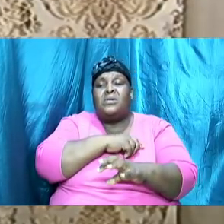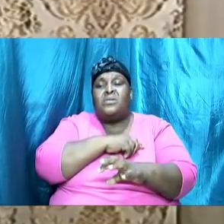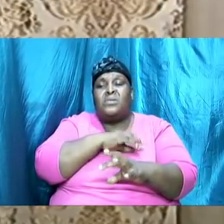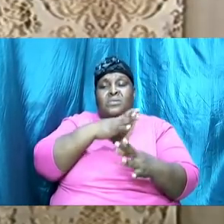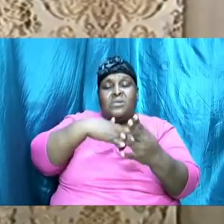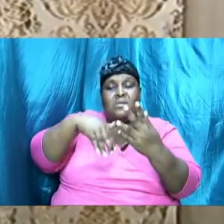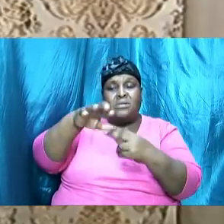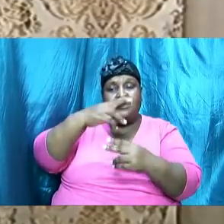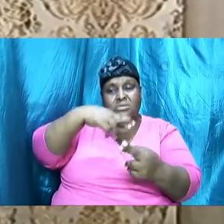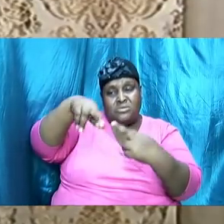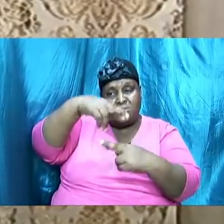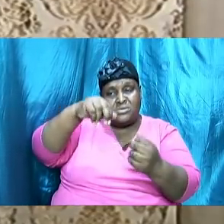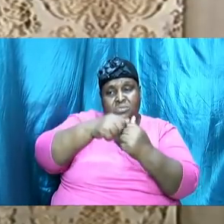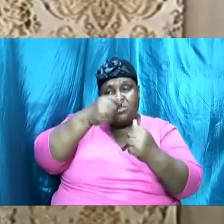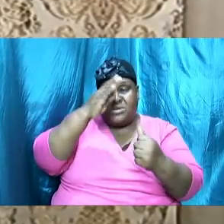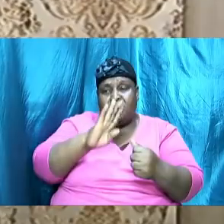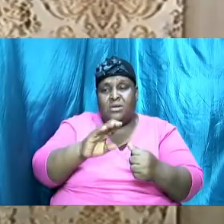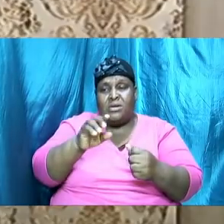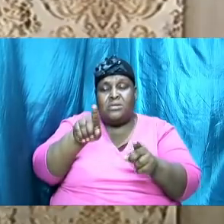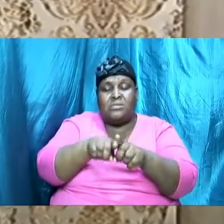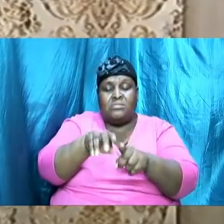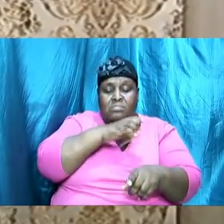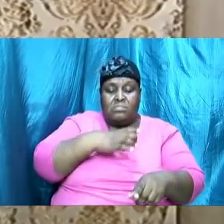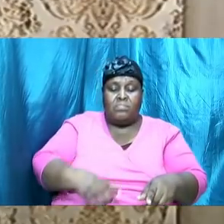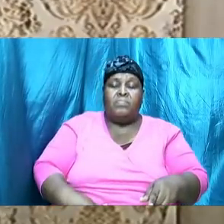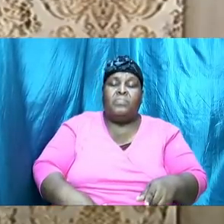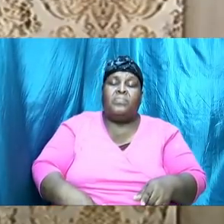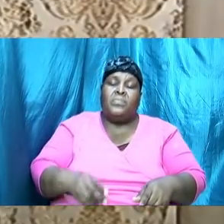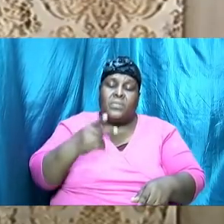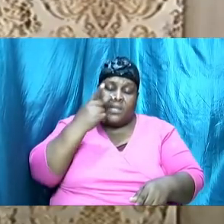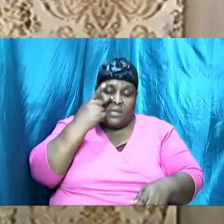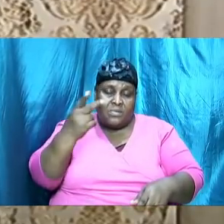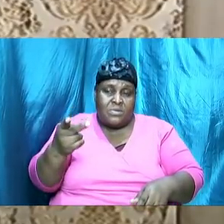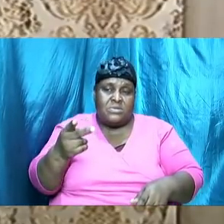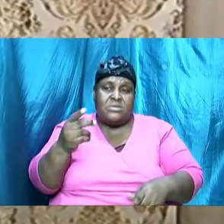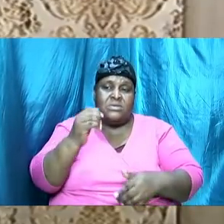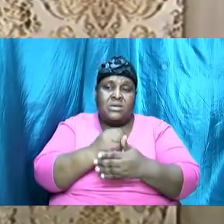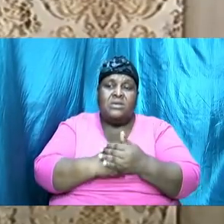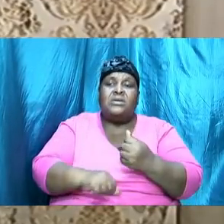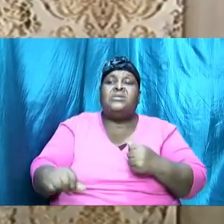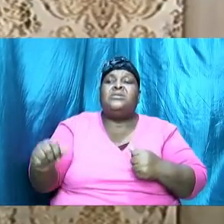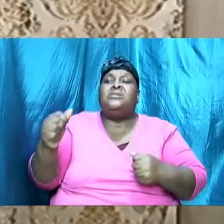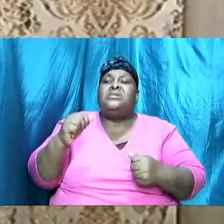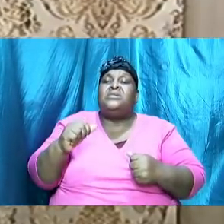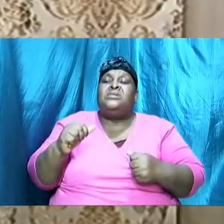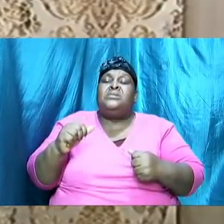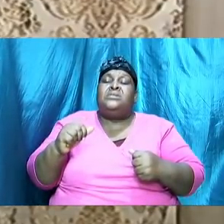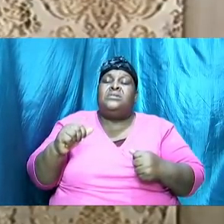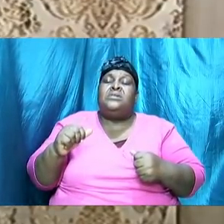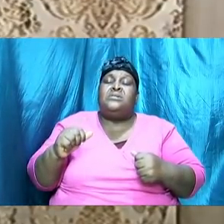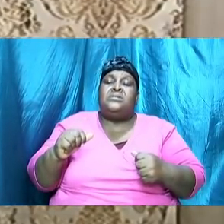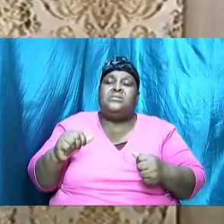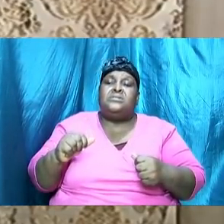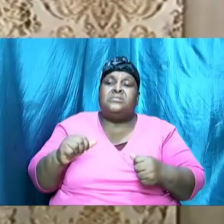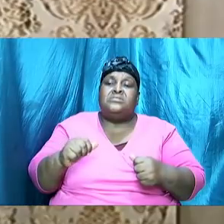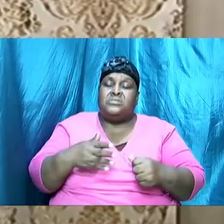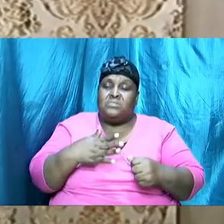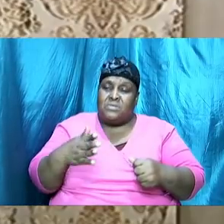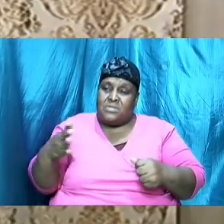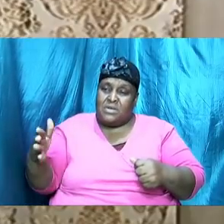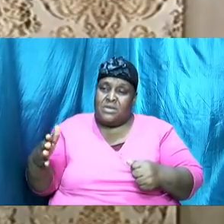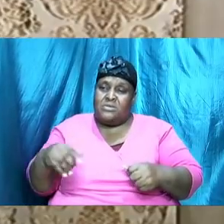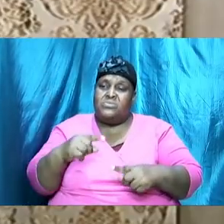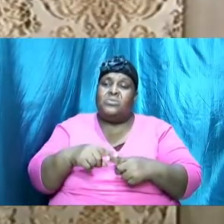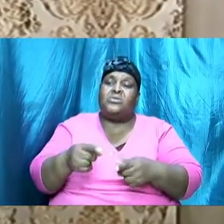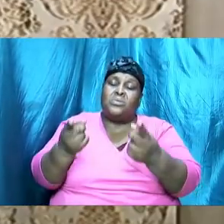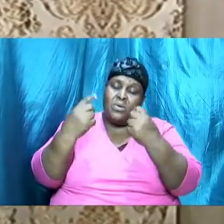as Christians, and we will see that there are some common areas when it comes to